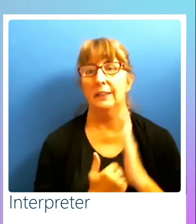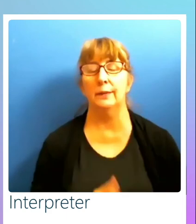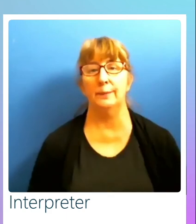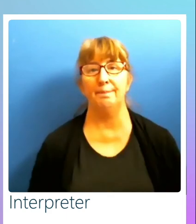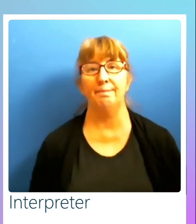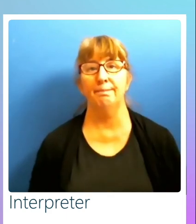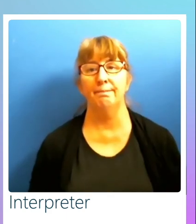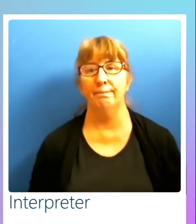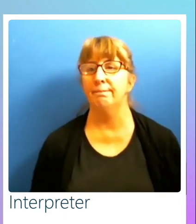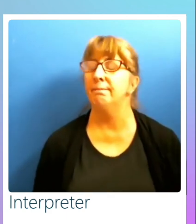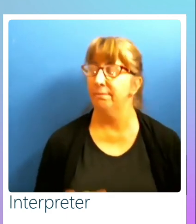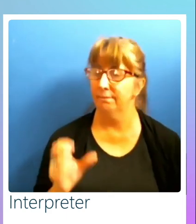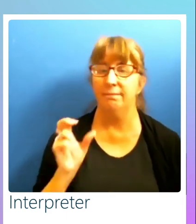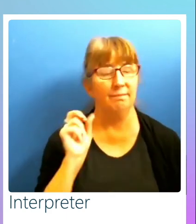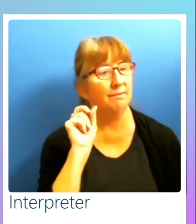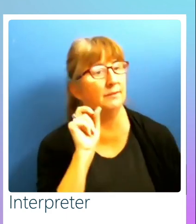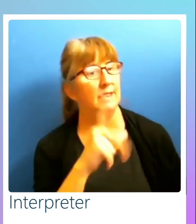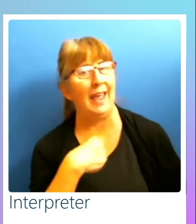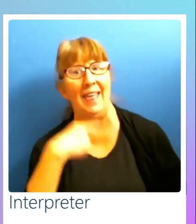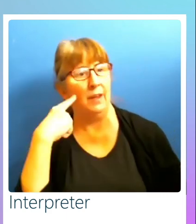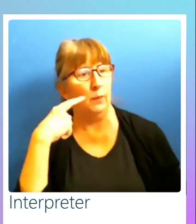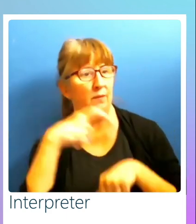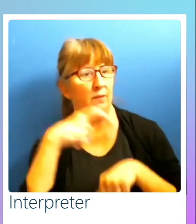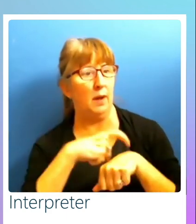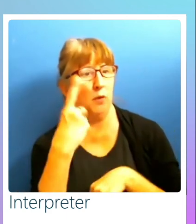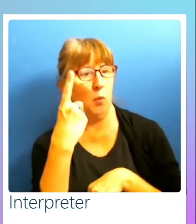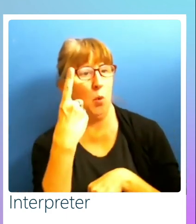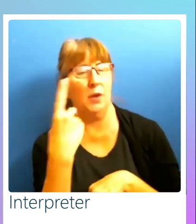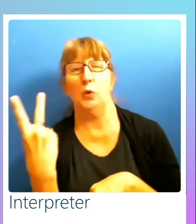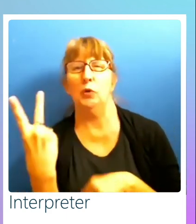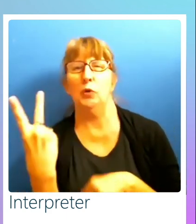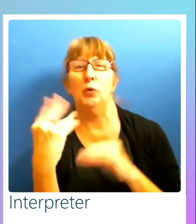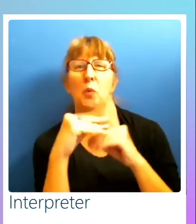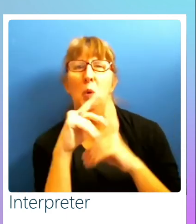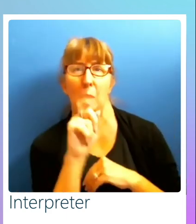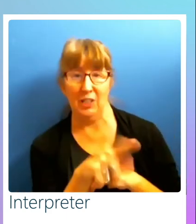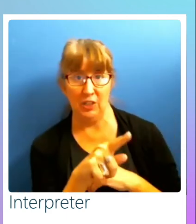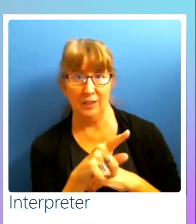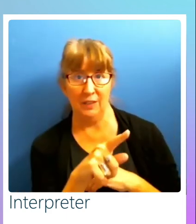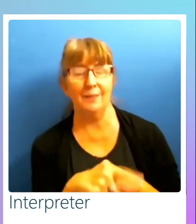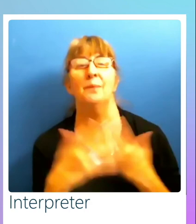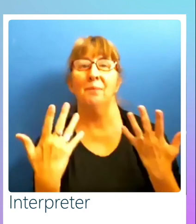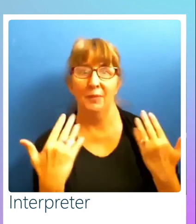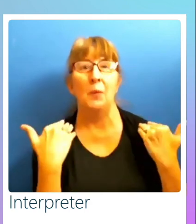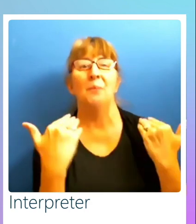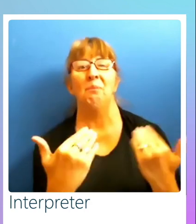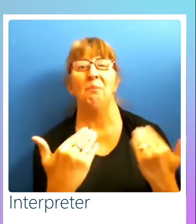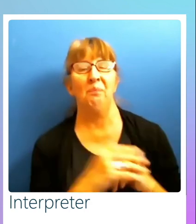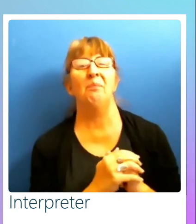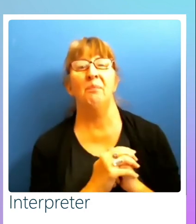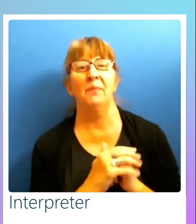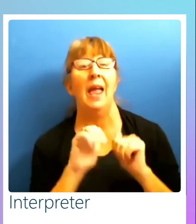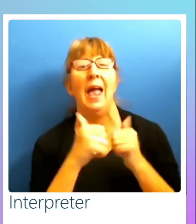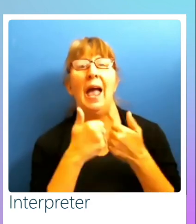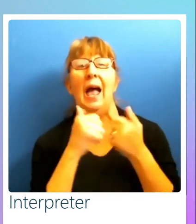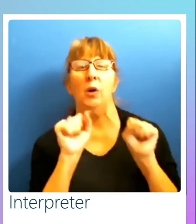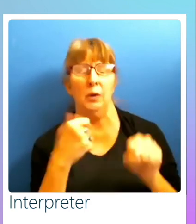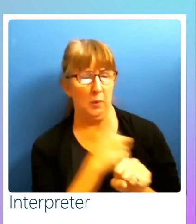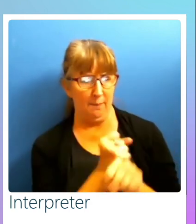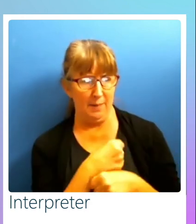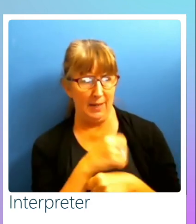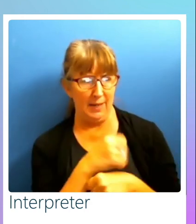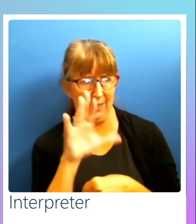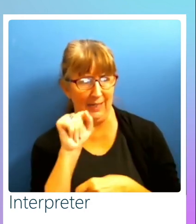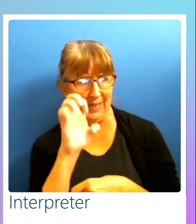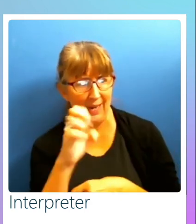Great. So I think we have time for about one or two more questions. Here's another one. How could we make a case for accessibility